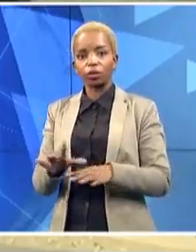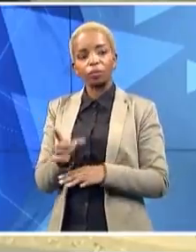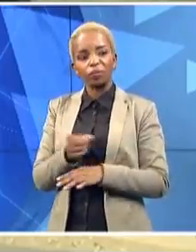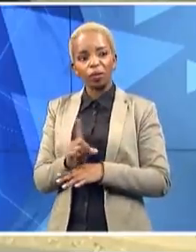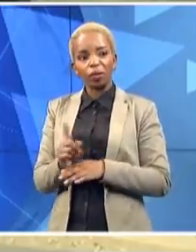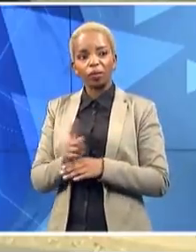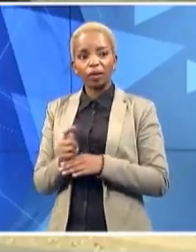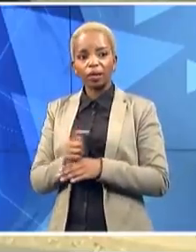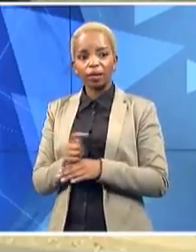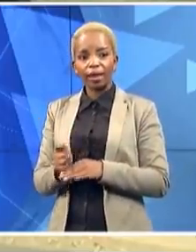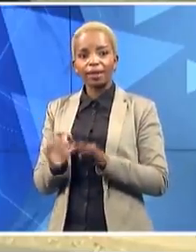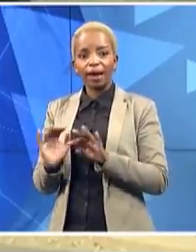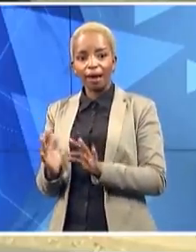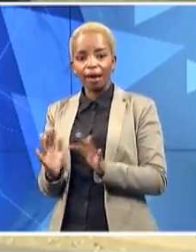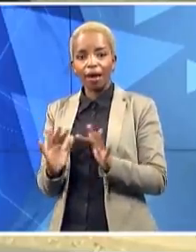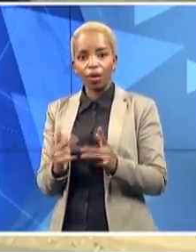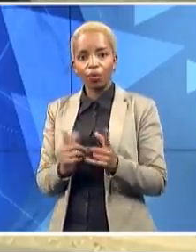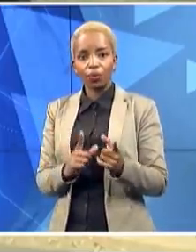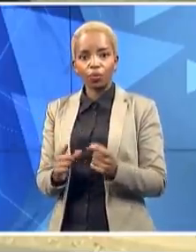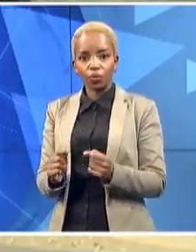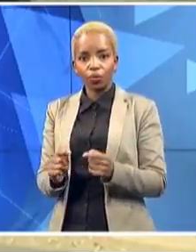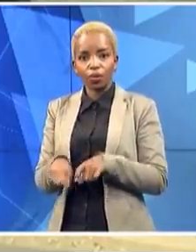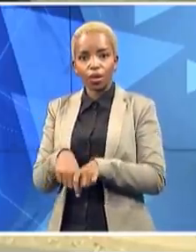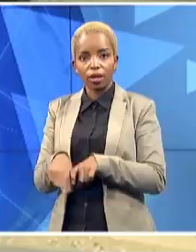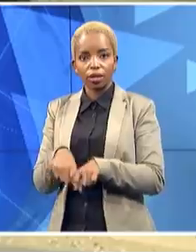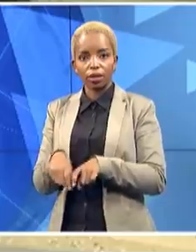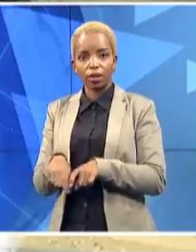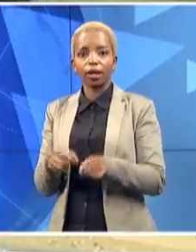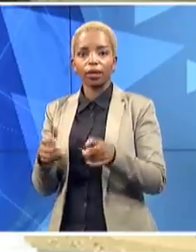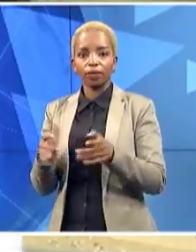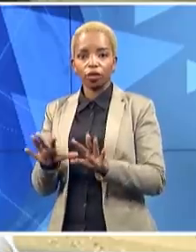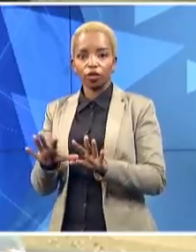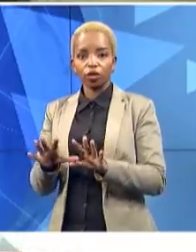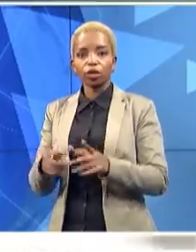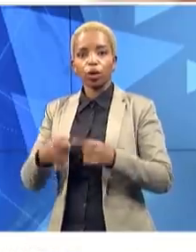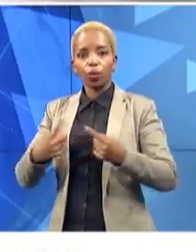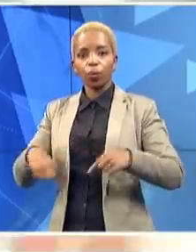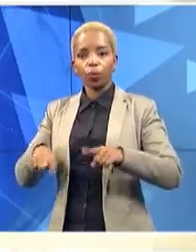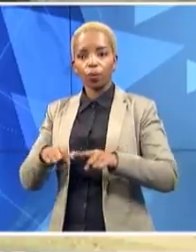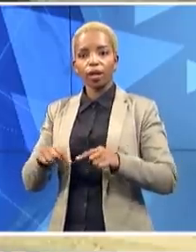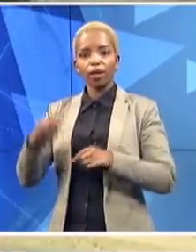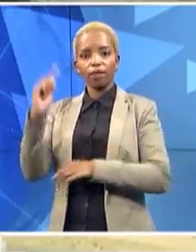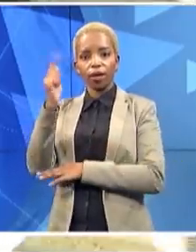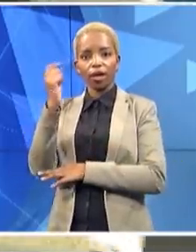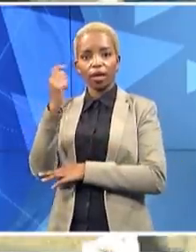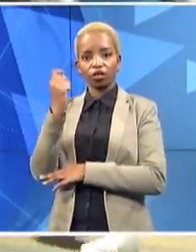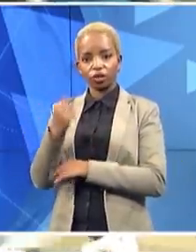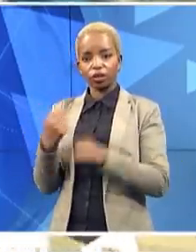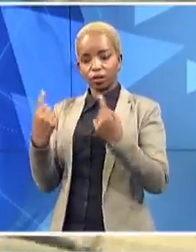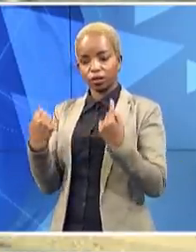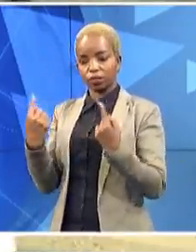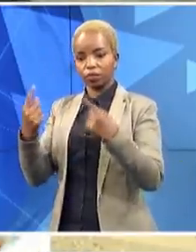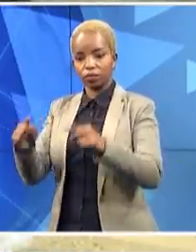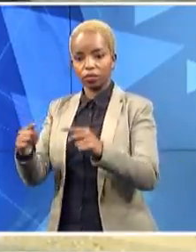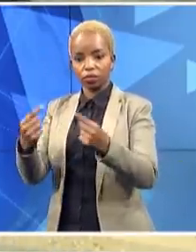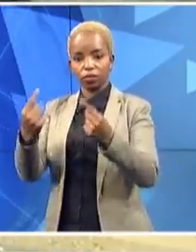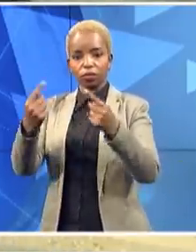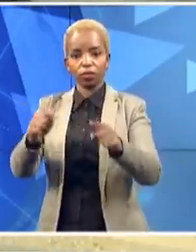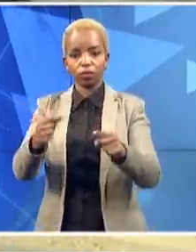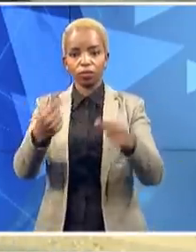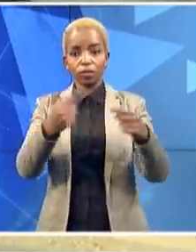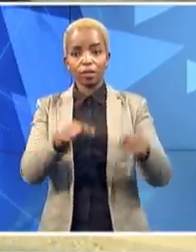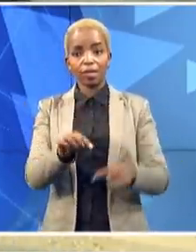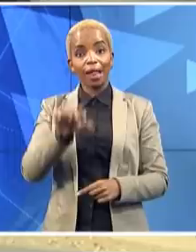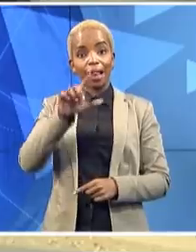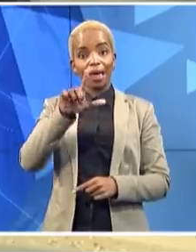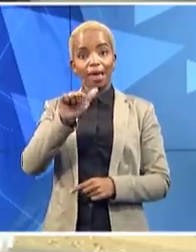we'll be visiting all the villages around for this whole week. This laboratory will be moving with the teams as they move around